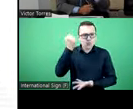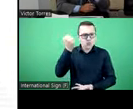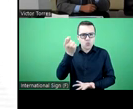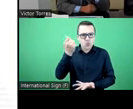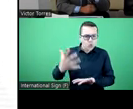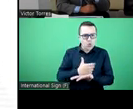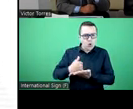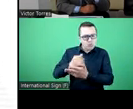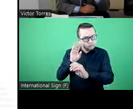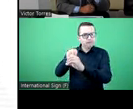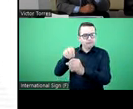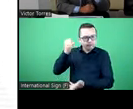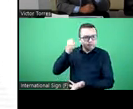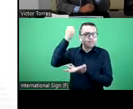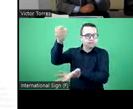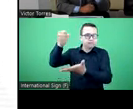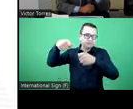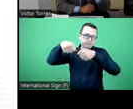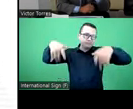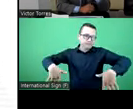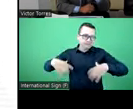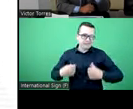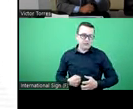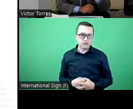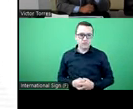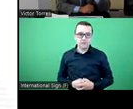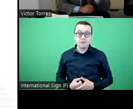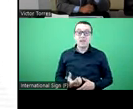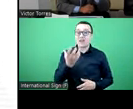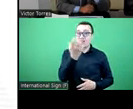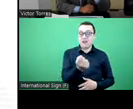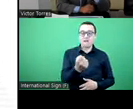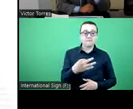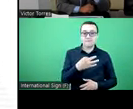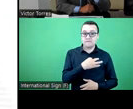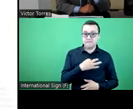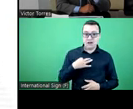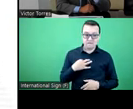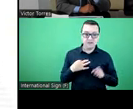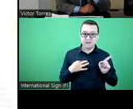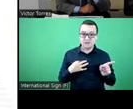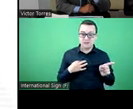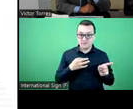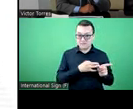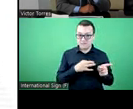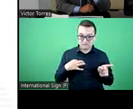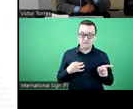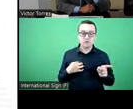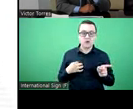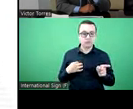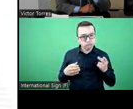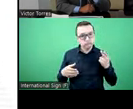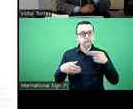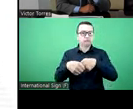resources or finance sources, and here the